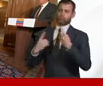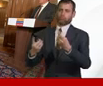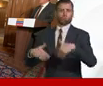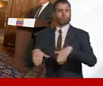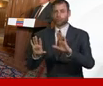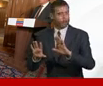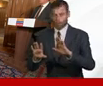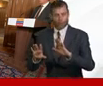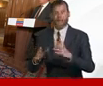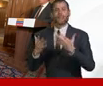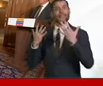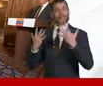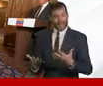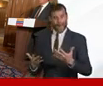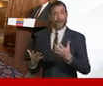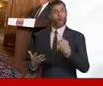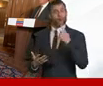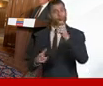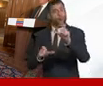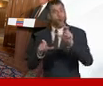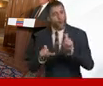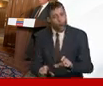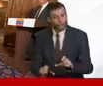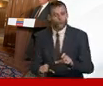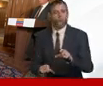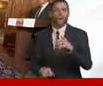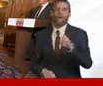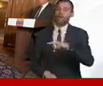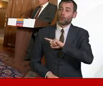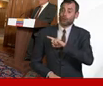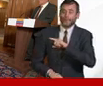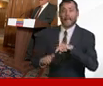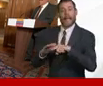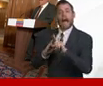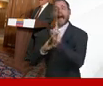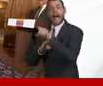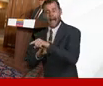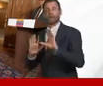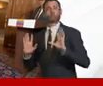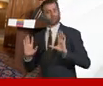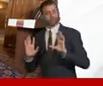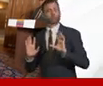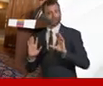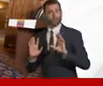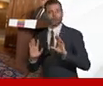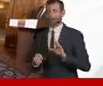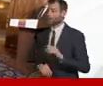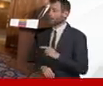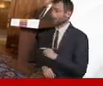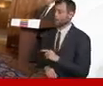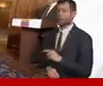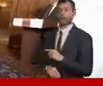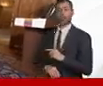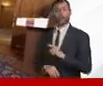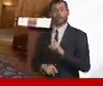following it is stay at home unless you've got a good reason and we will also enforce against those